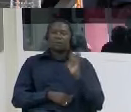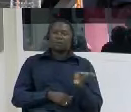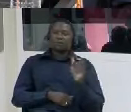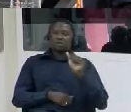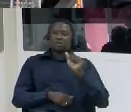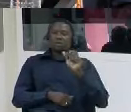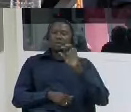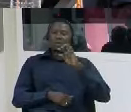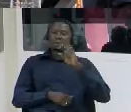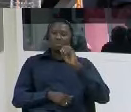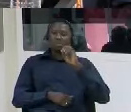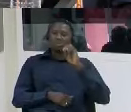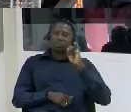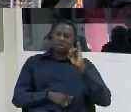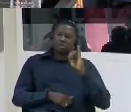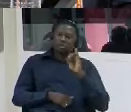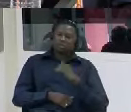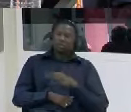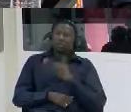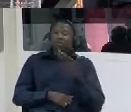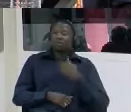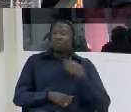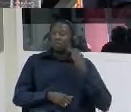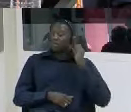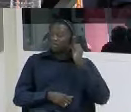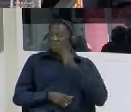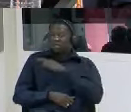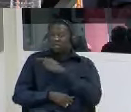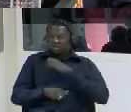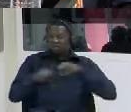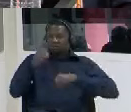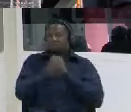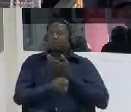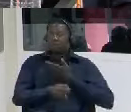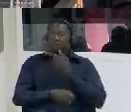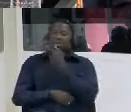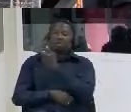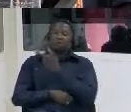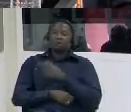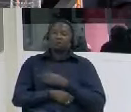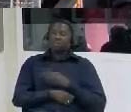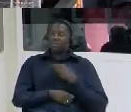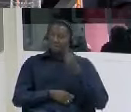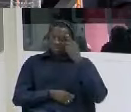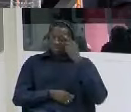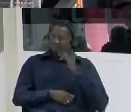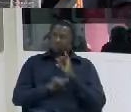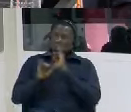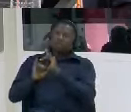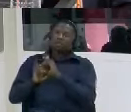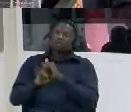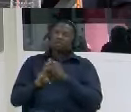was my sister-in-law was married i went to i decided to go to her and sleep there